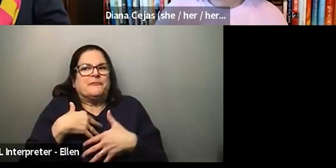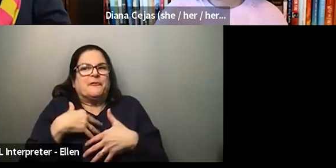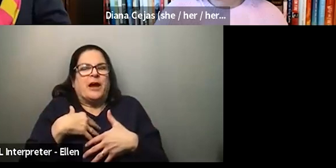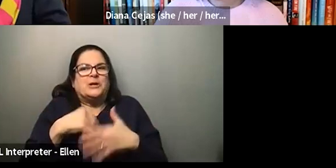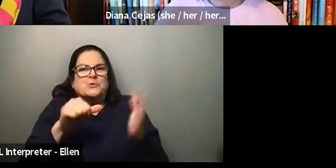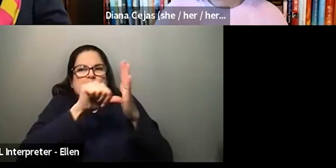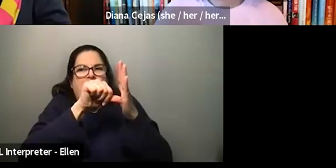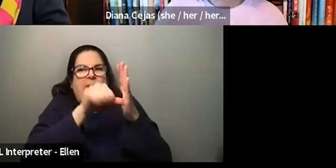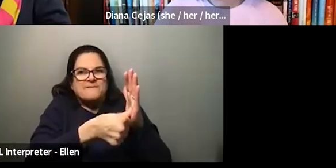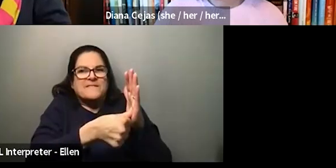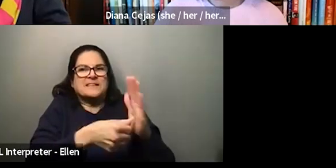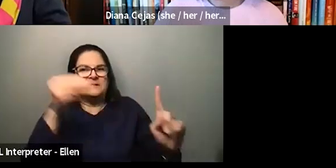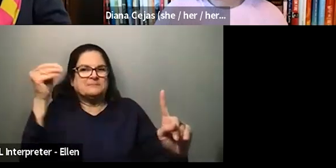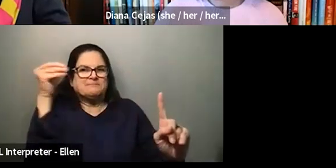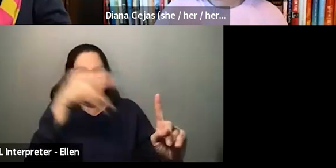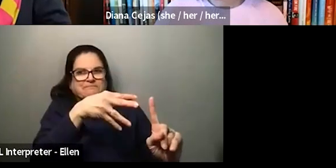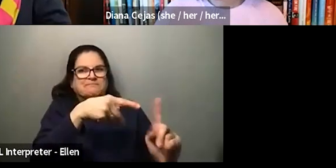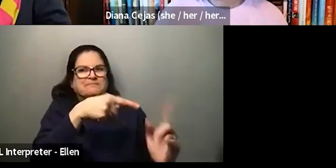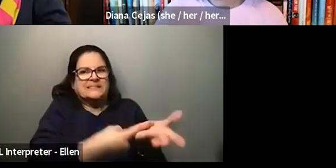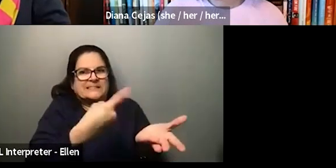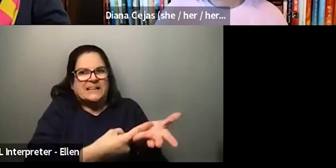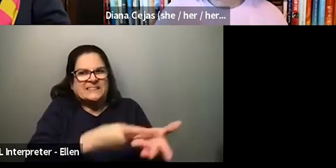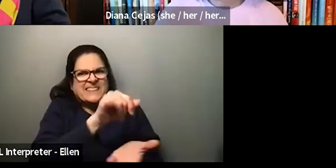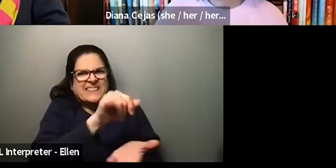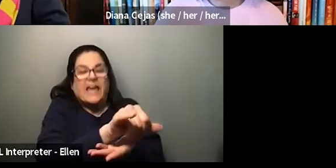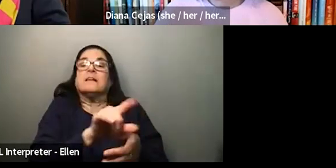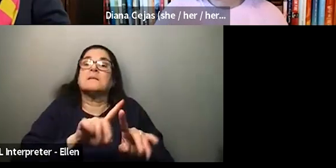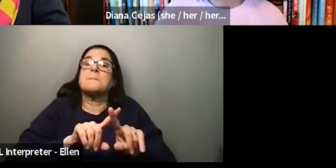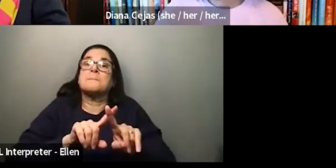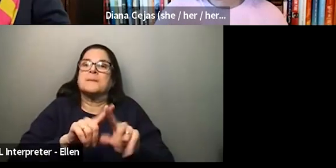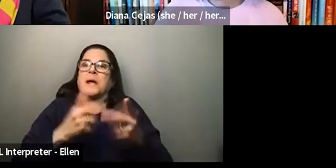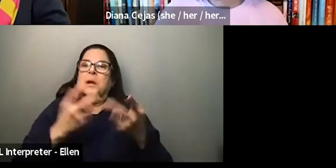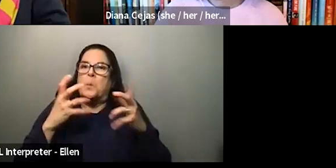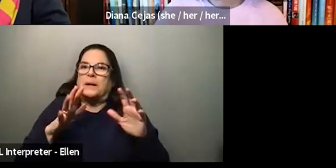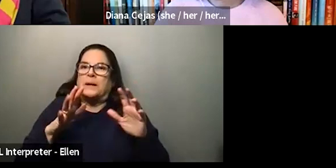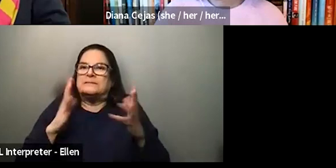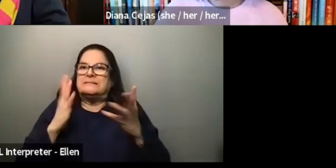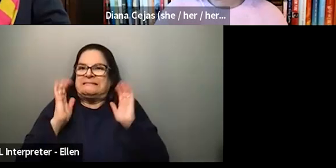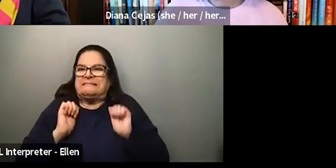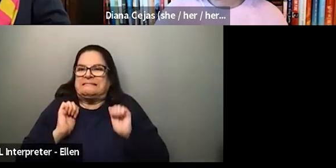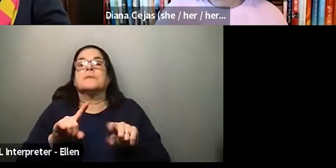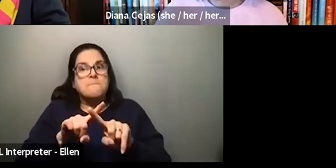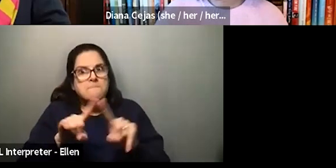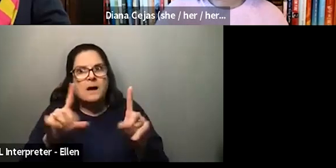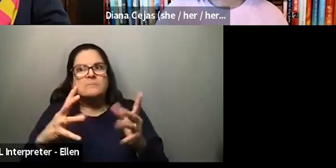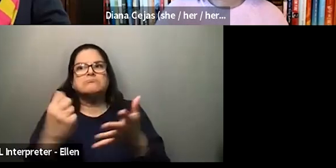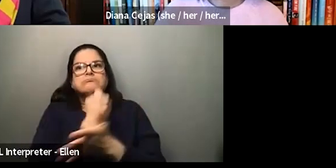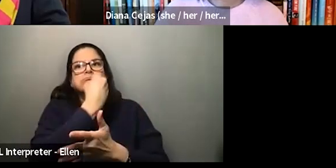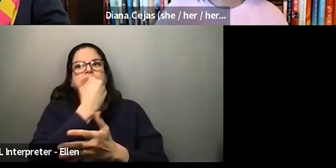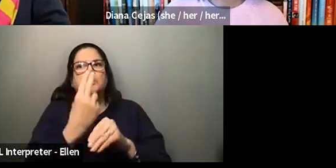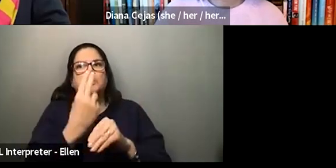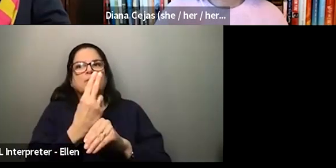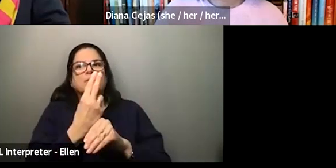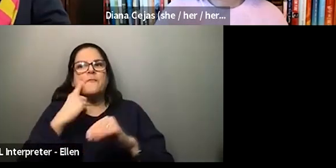conversely, what I found is that if you use it as a teaching opportunity, I've again, been met with fairly positive